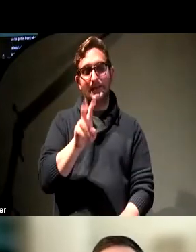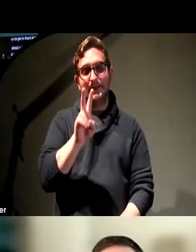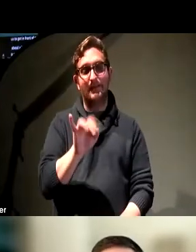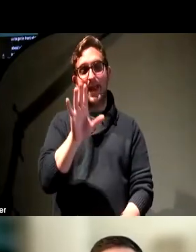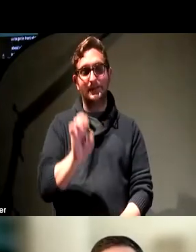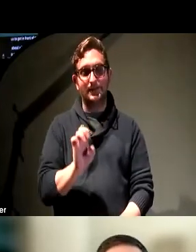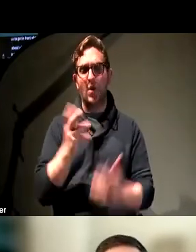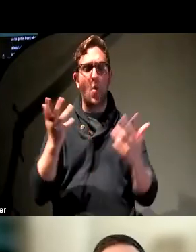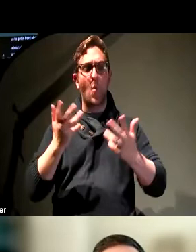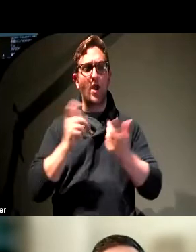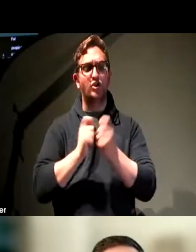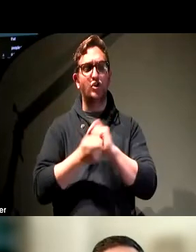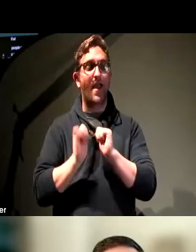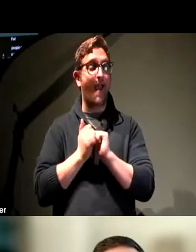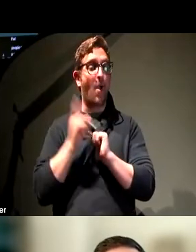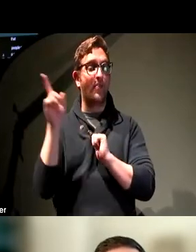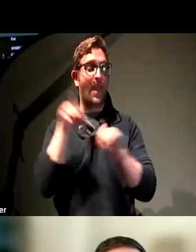with what we put out there virtually.